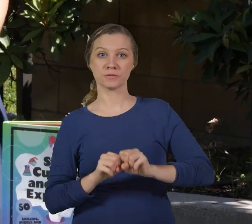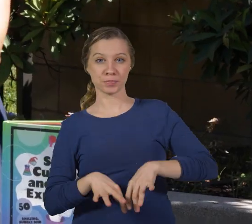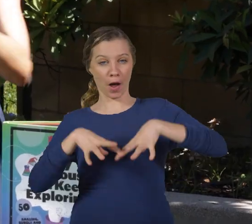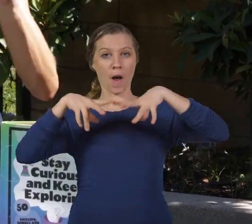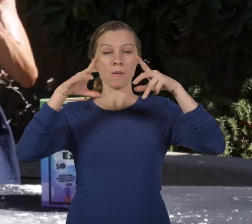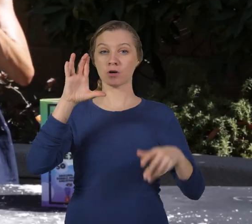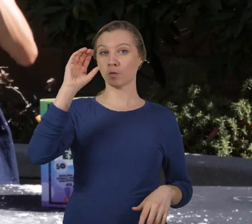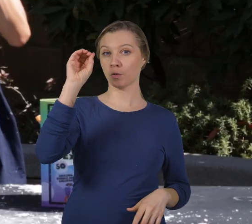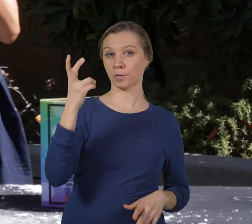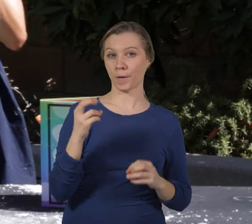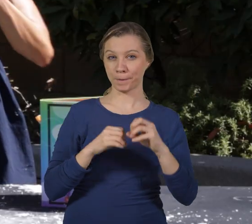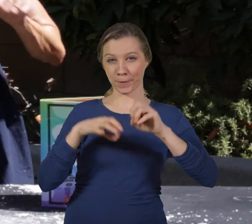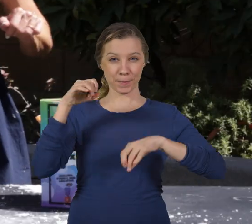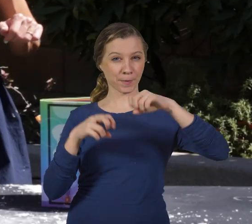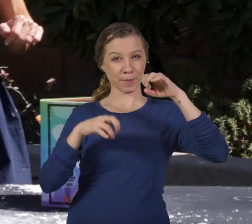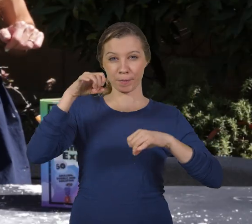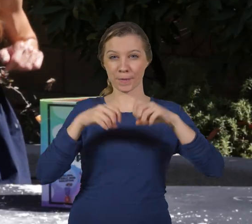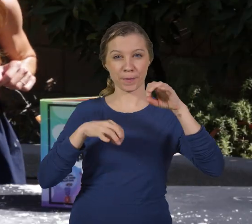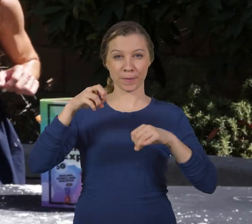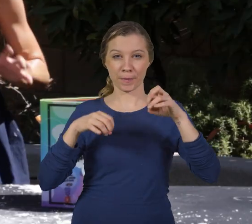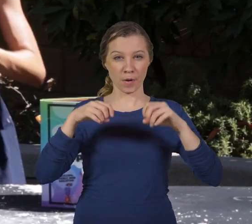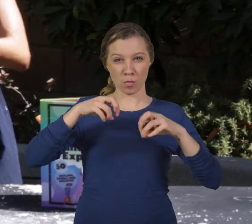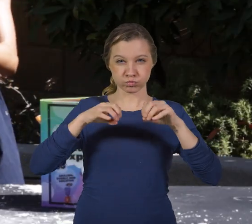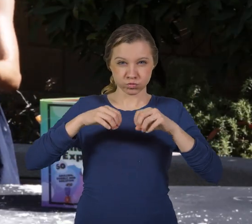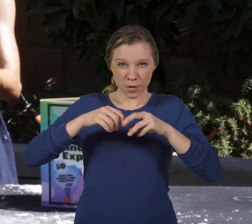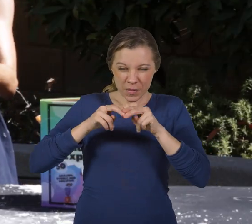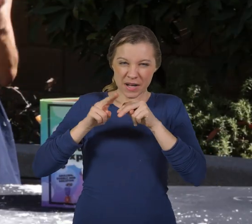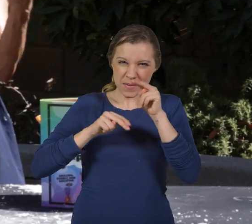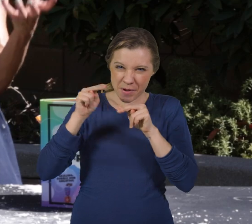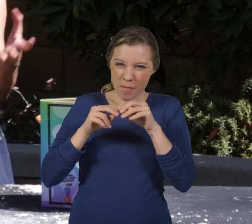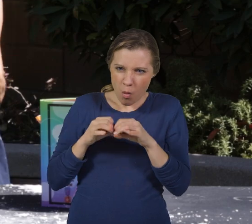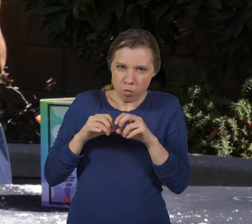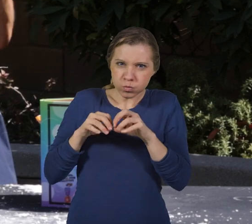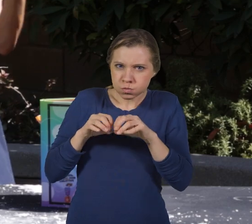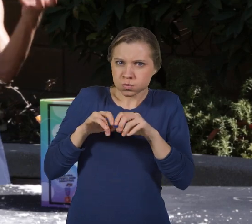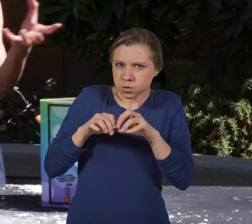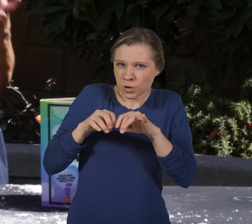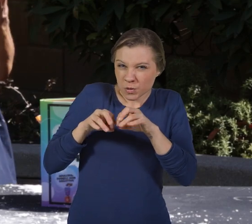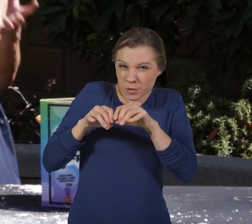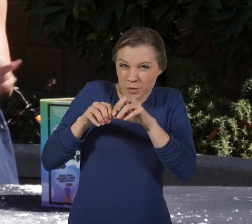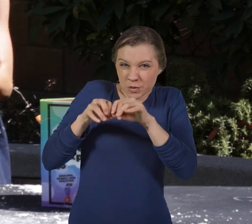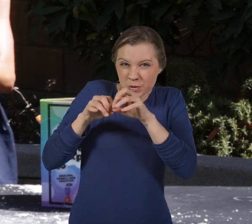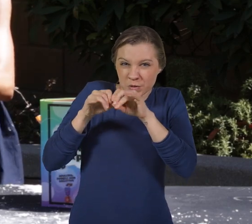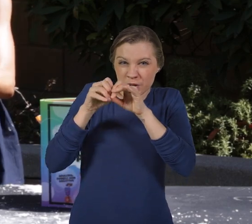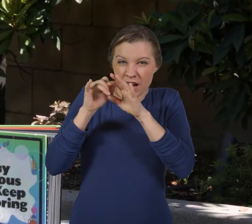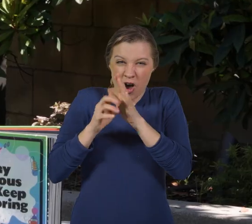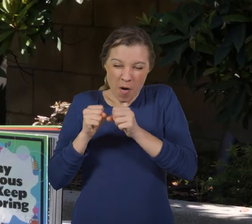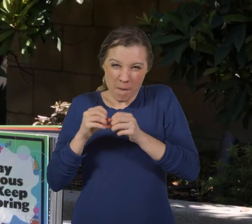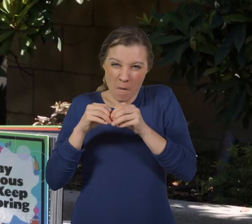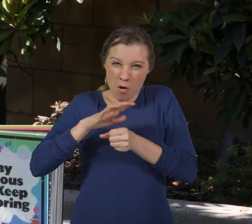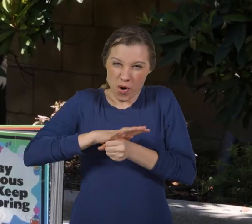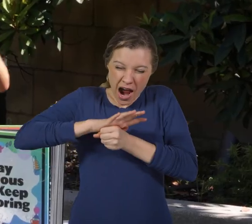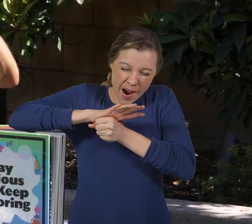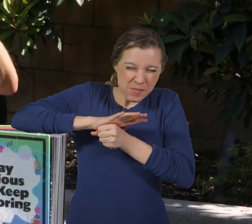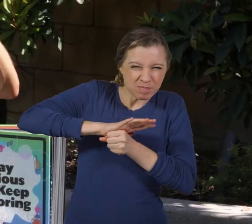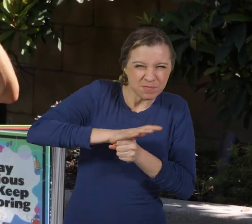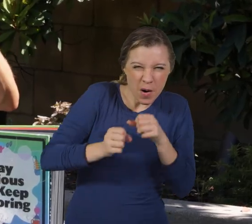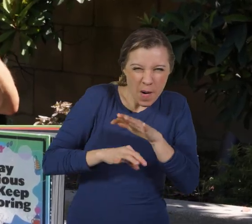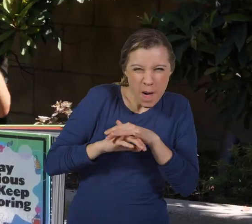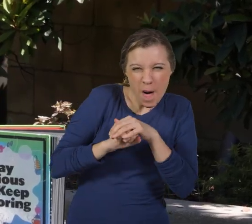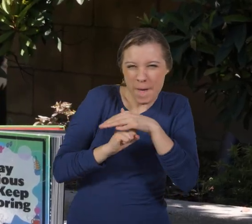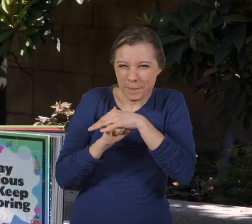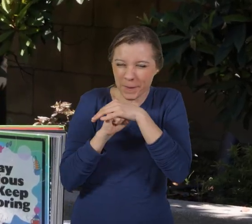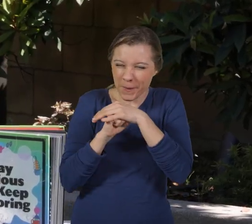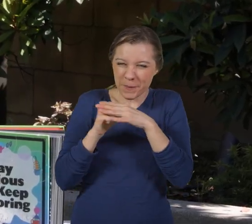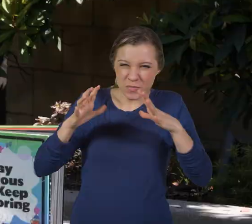reaction inside made those carbon dioxide bubbles. And those bubbles were building and building and building. And so the pressure inside your